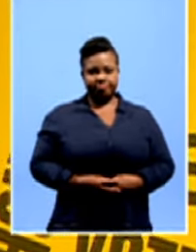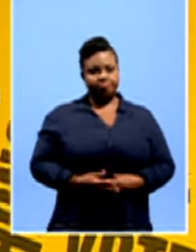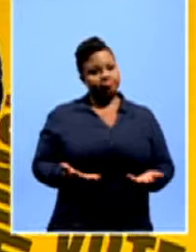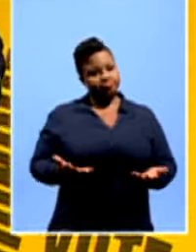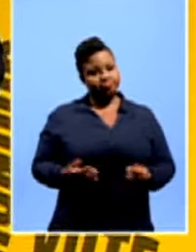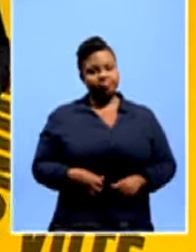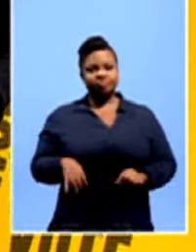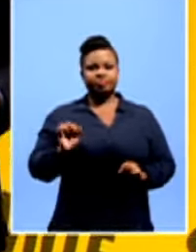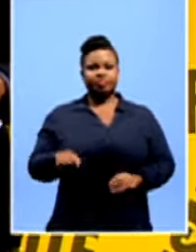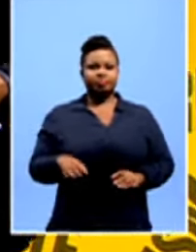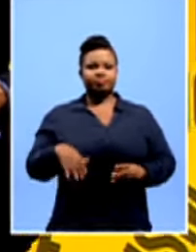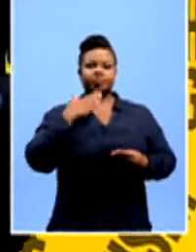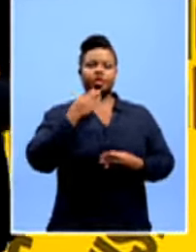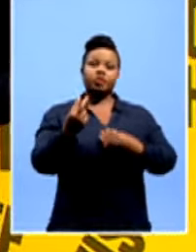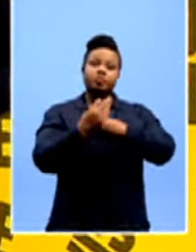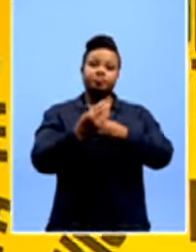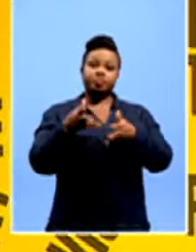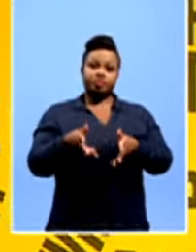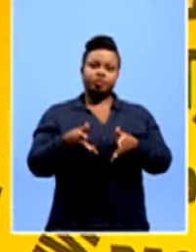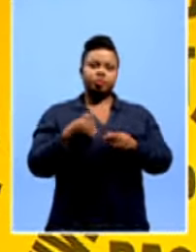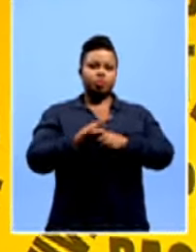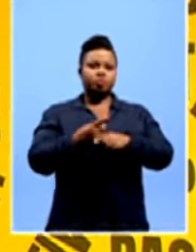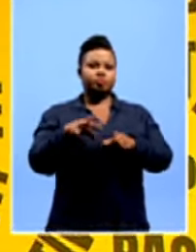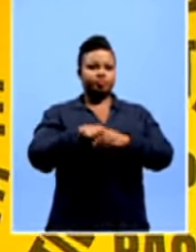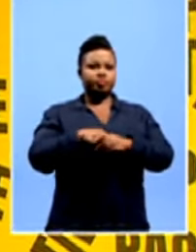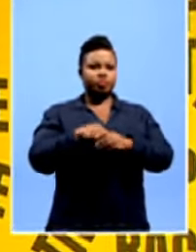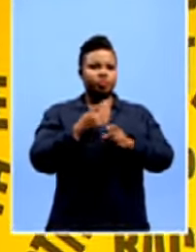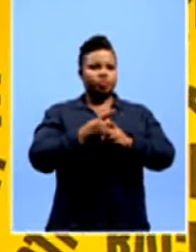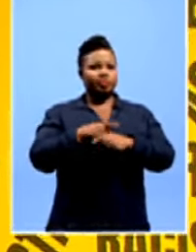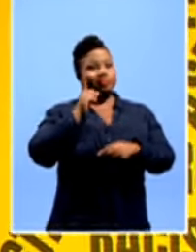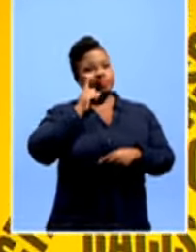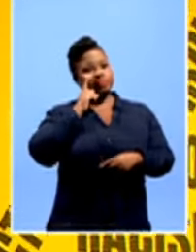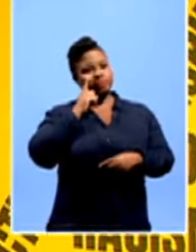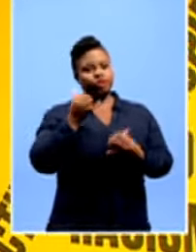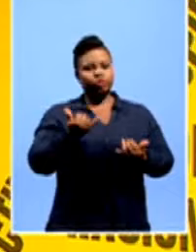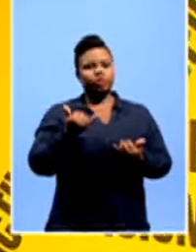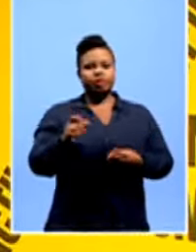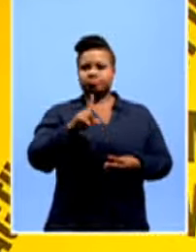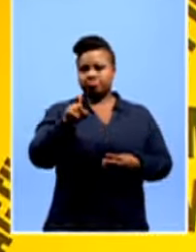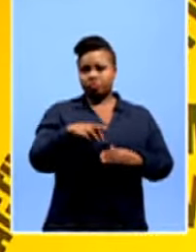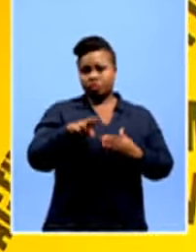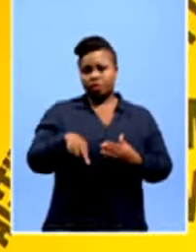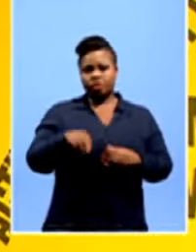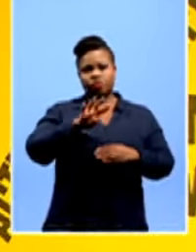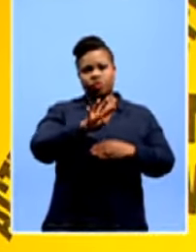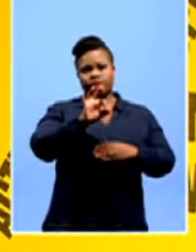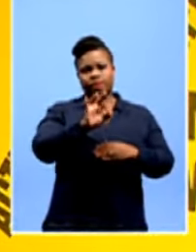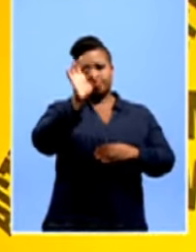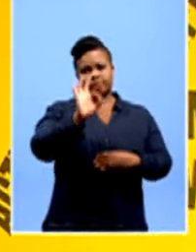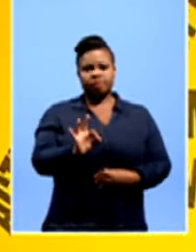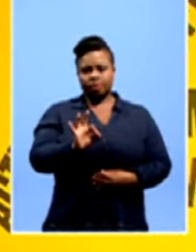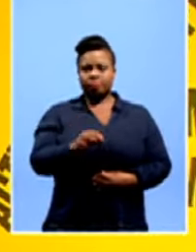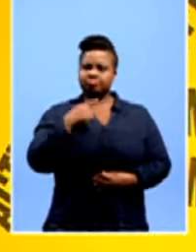Well, thank you as always for watching our show and taking part. Let's take a quick look at today's results. 43%